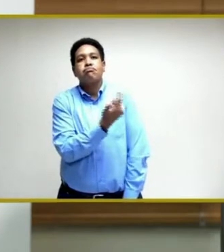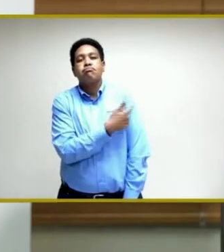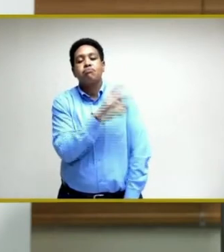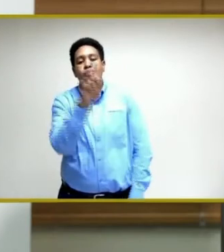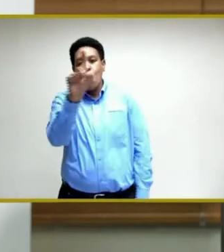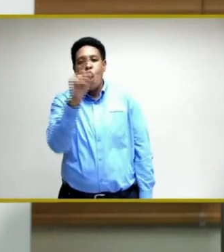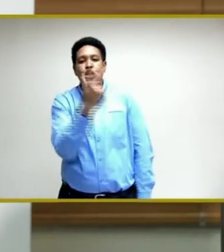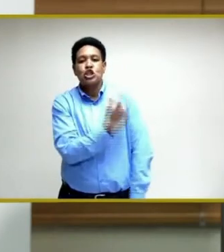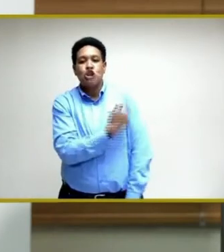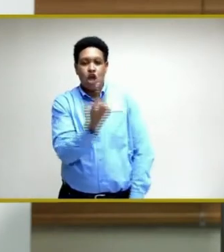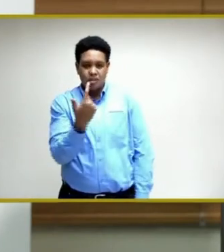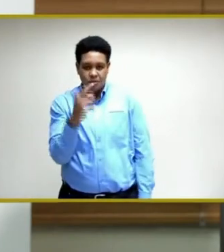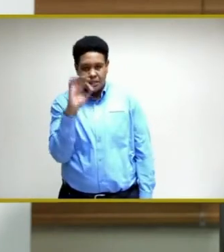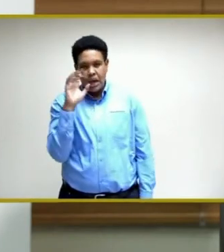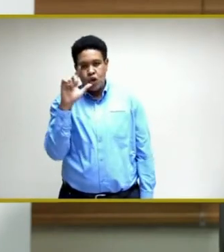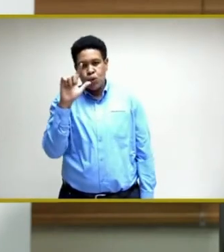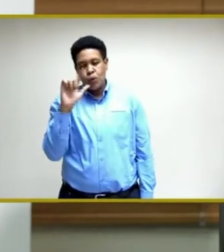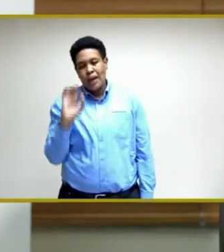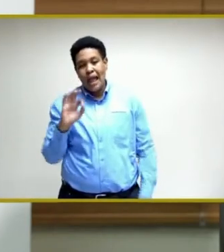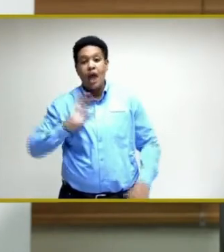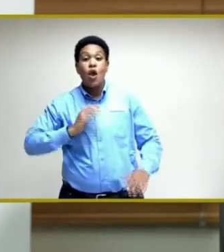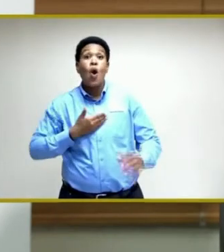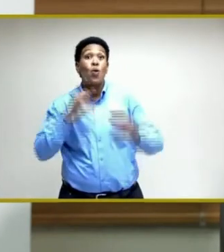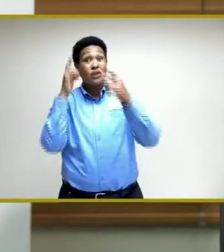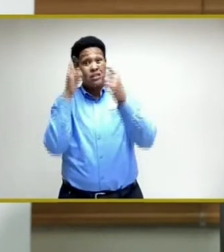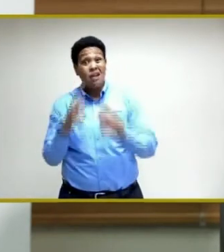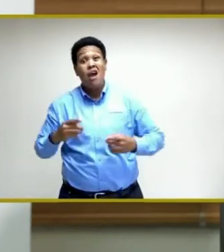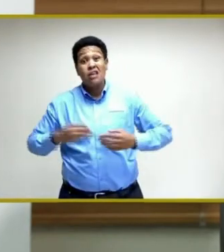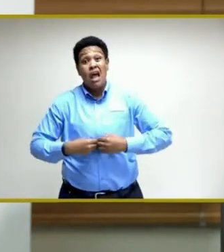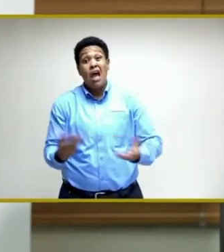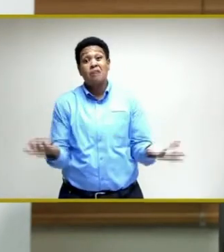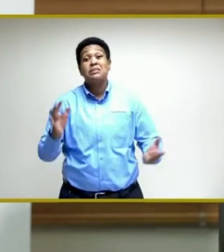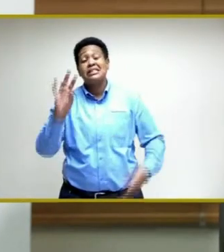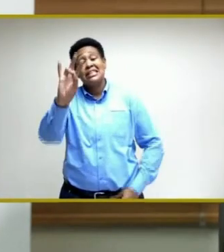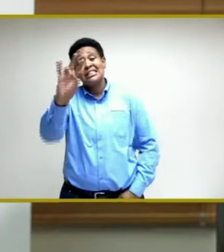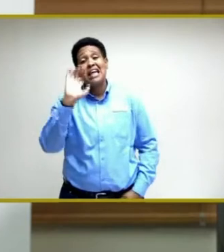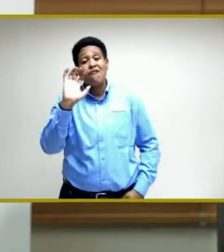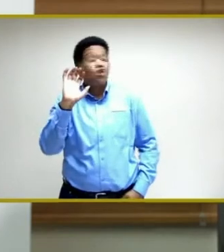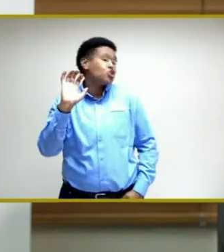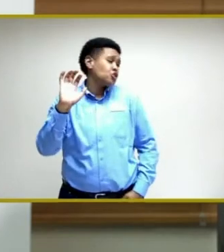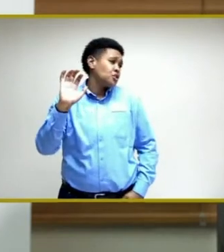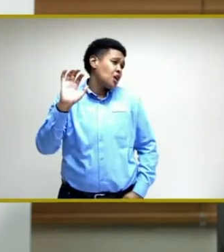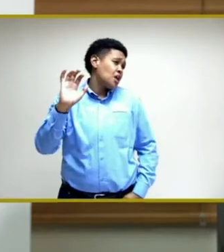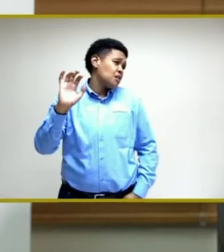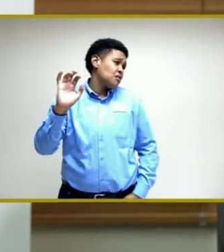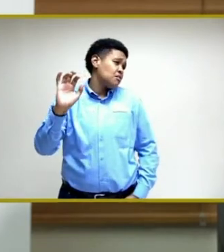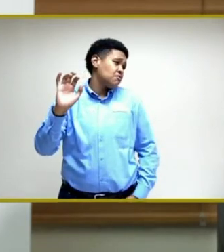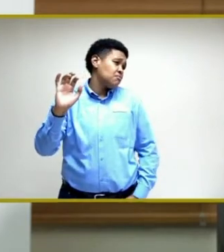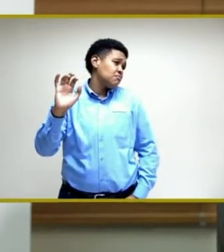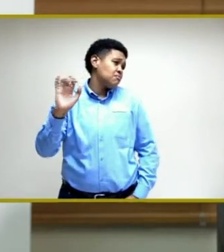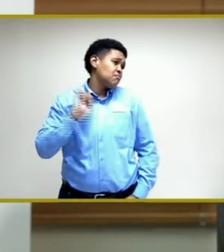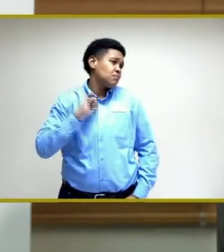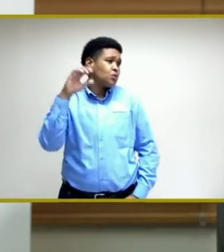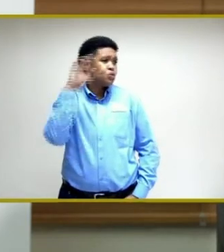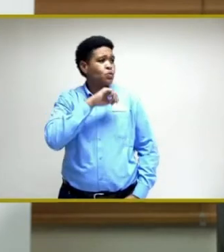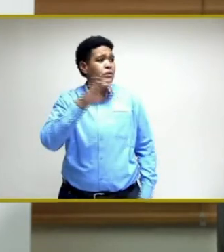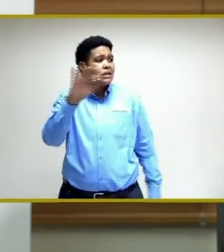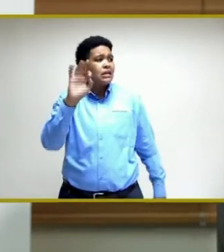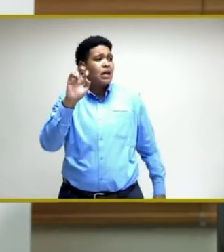Our target, of course, is to administer some 700,000